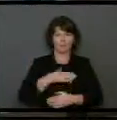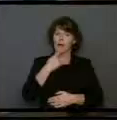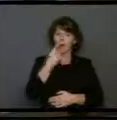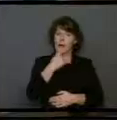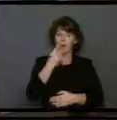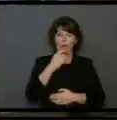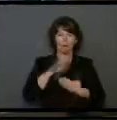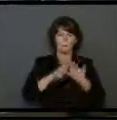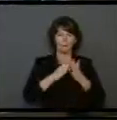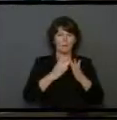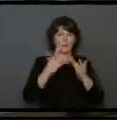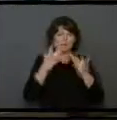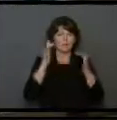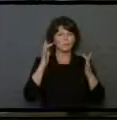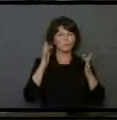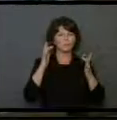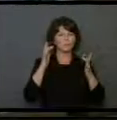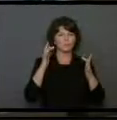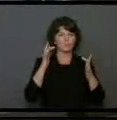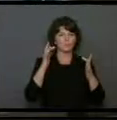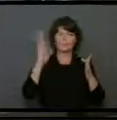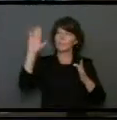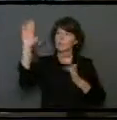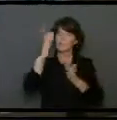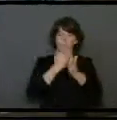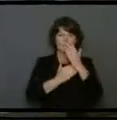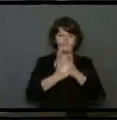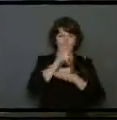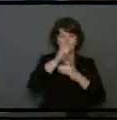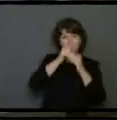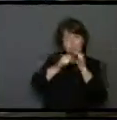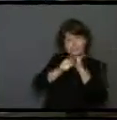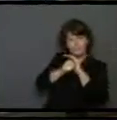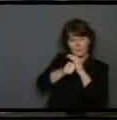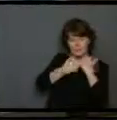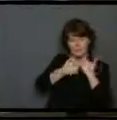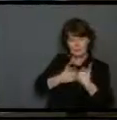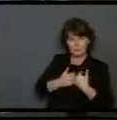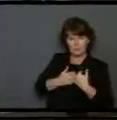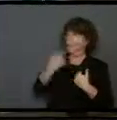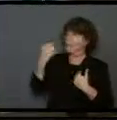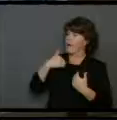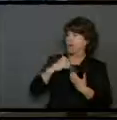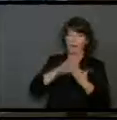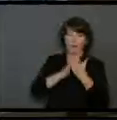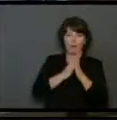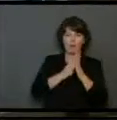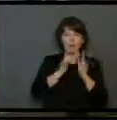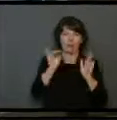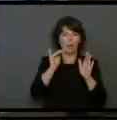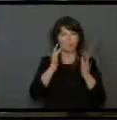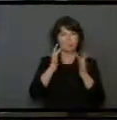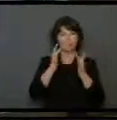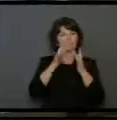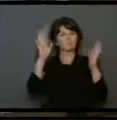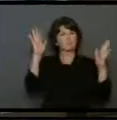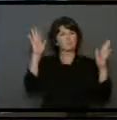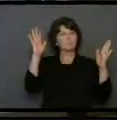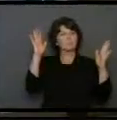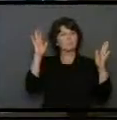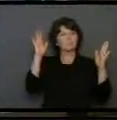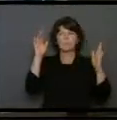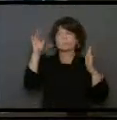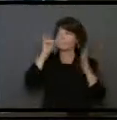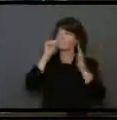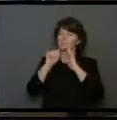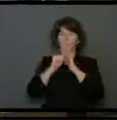like a sharpened sword. In the shadow of his hand he hid me. He made me into a polished arrow and concealed me in his